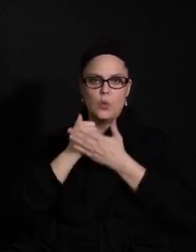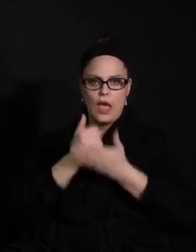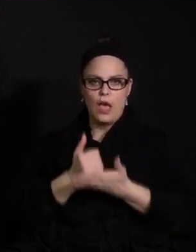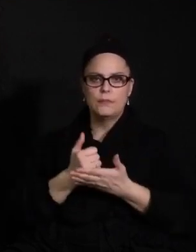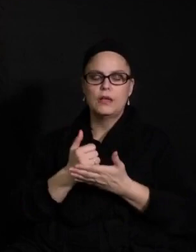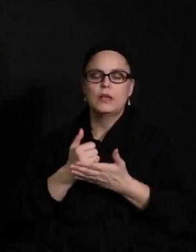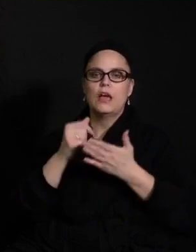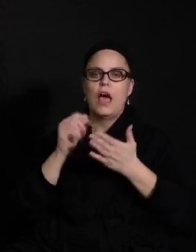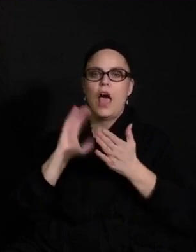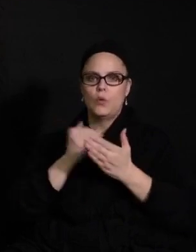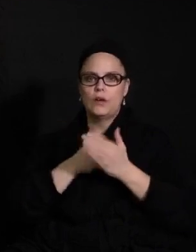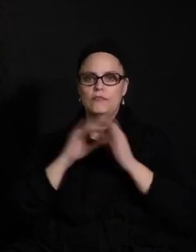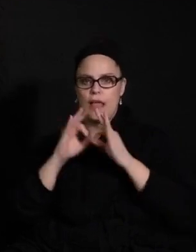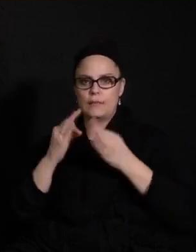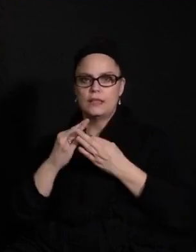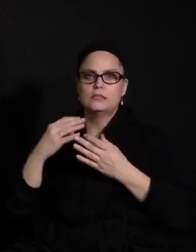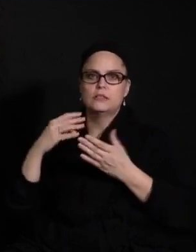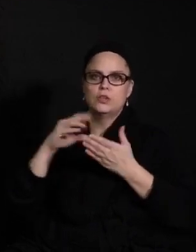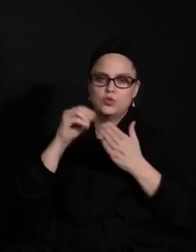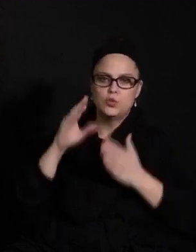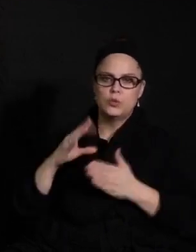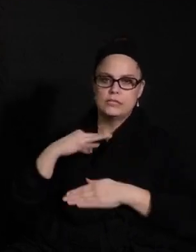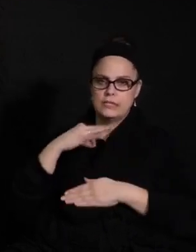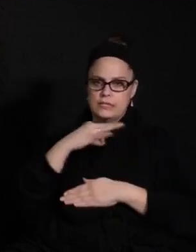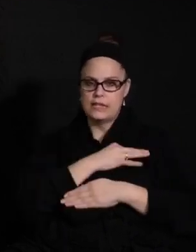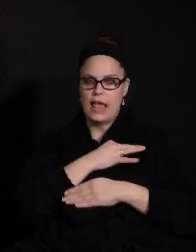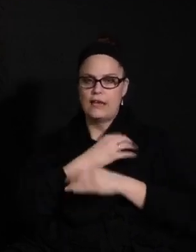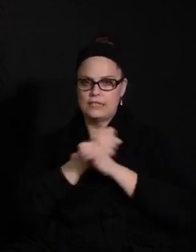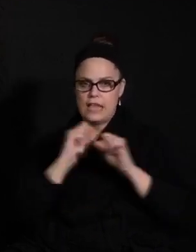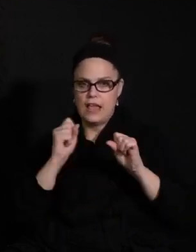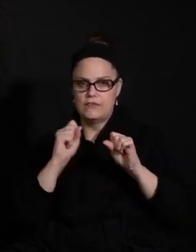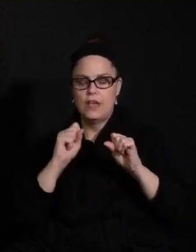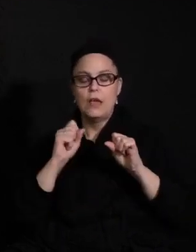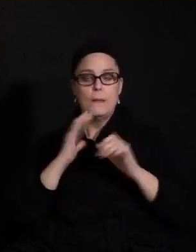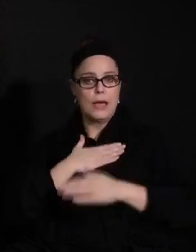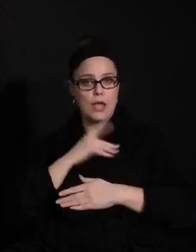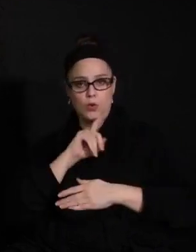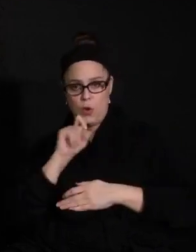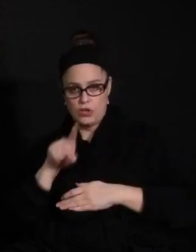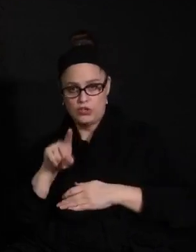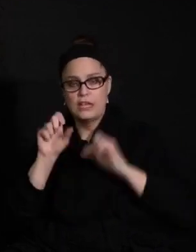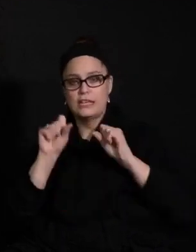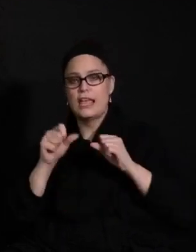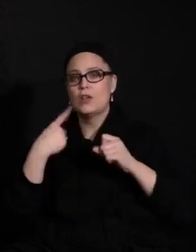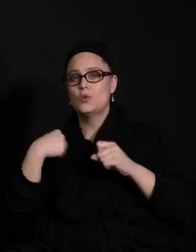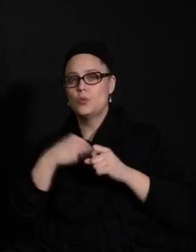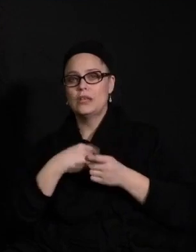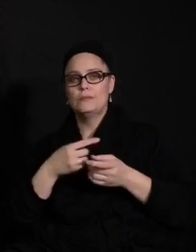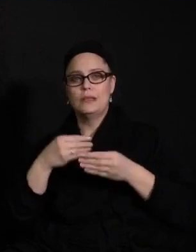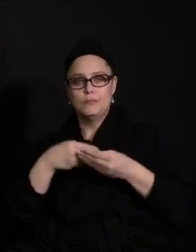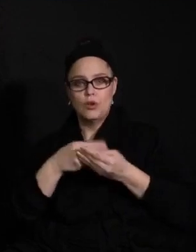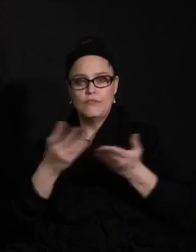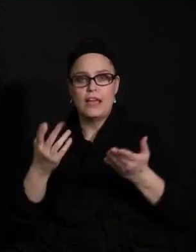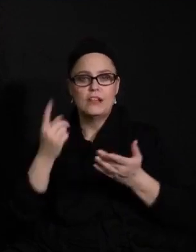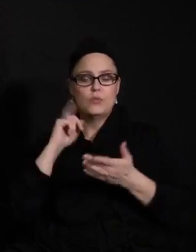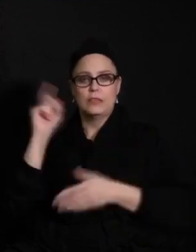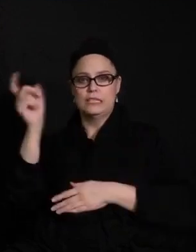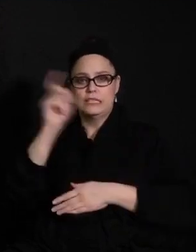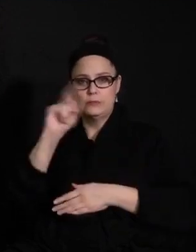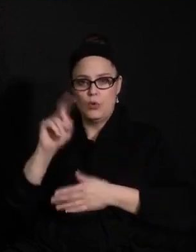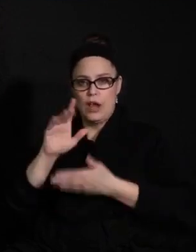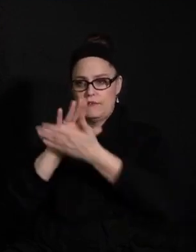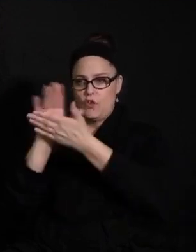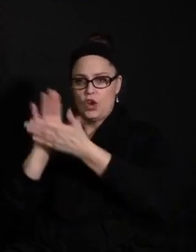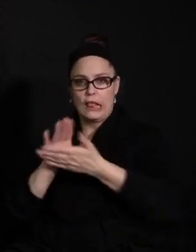staff safe, to keep our students, families and staff safe. My question is, can we be provided with Lysol spray for our individual classrooms and